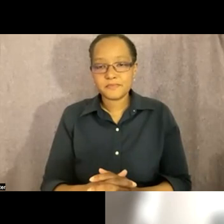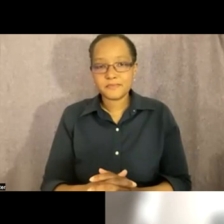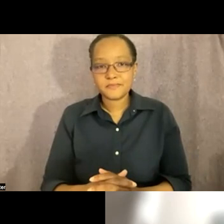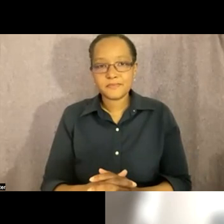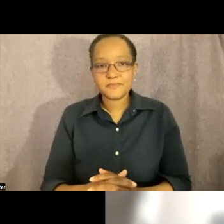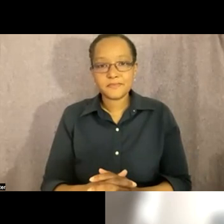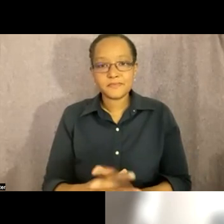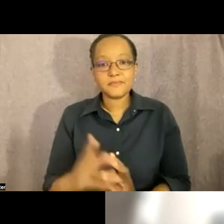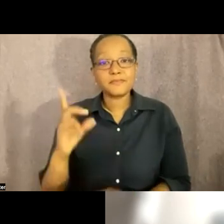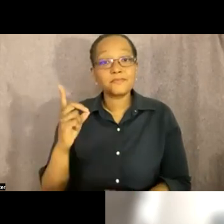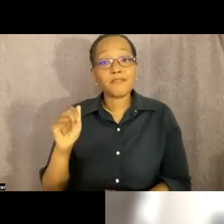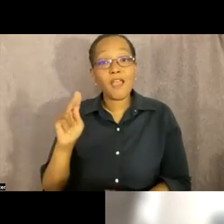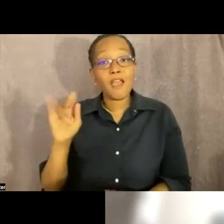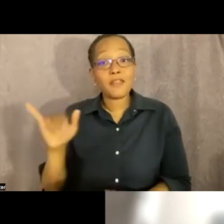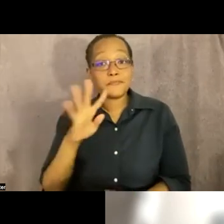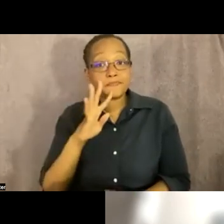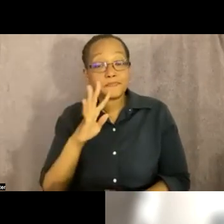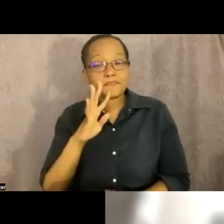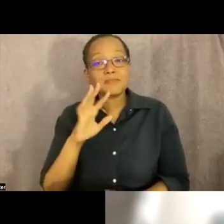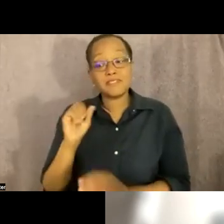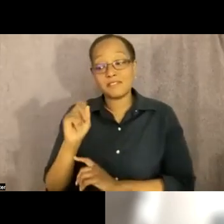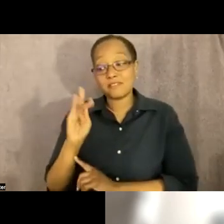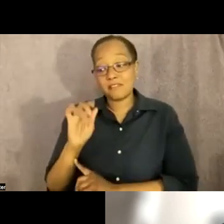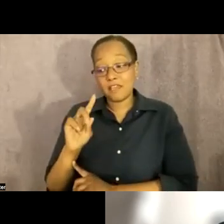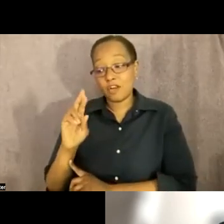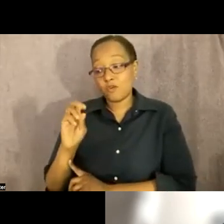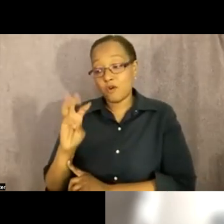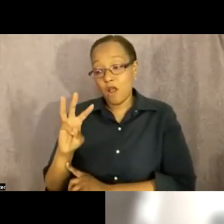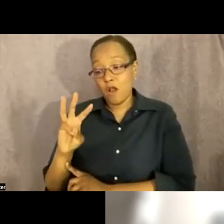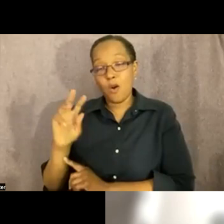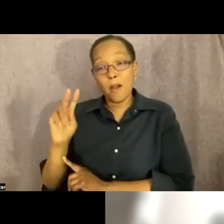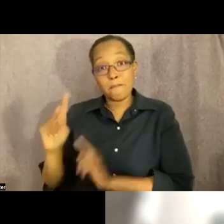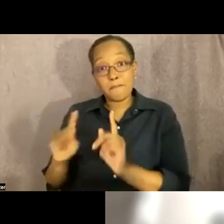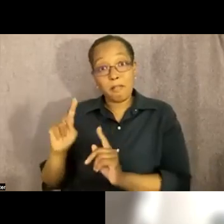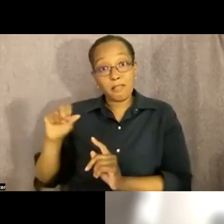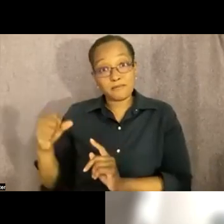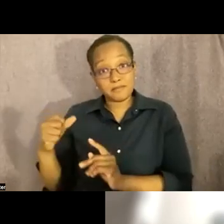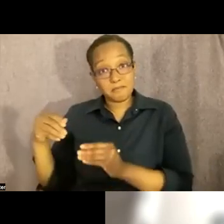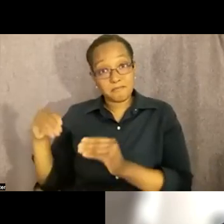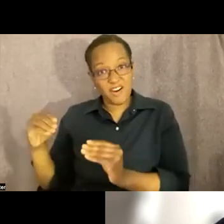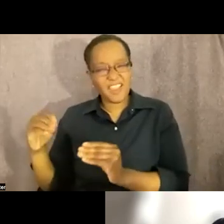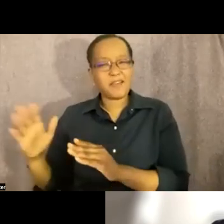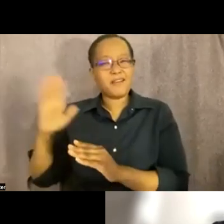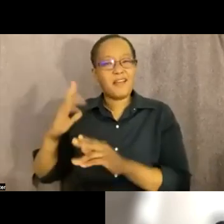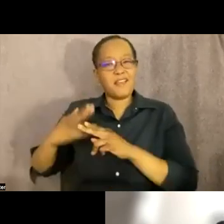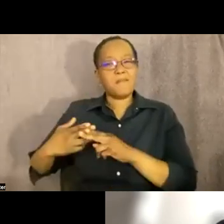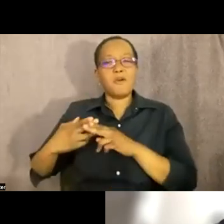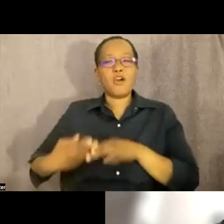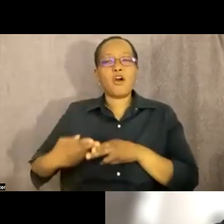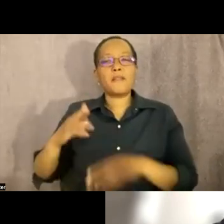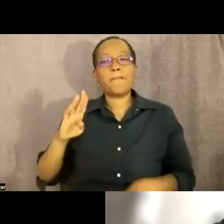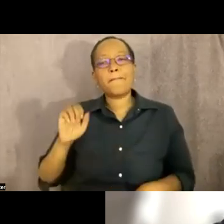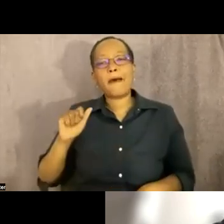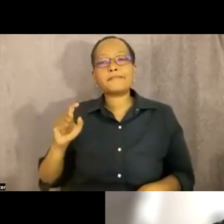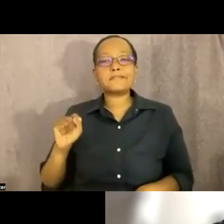uh schedule people's market it started so yeah we're on our 28th year used to be called best market it was more of a comedian store